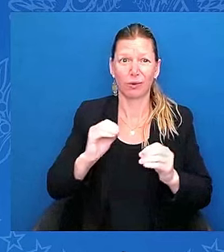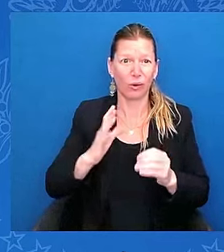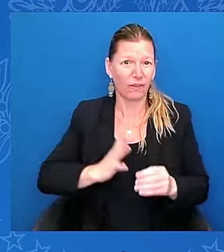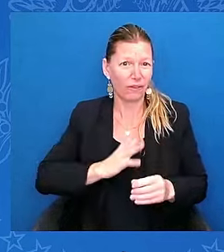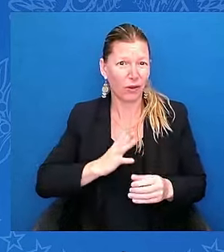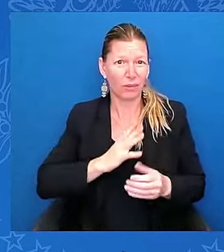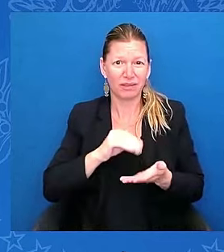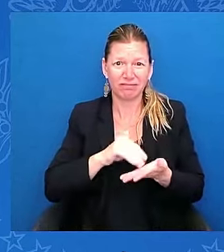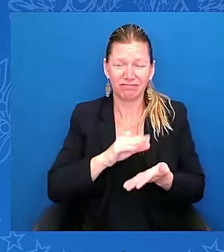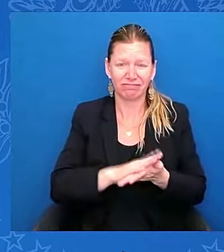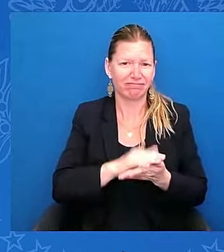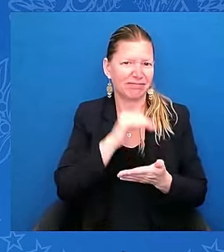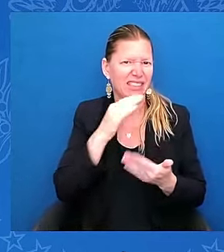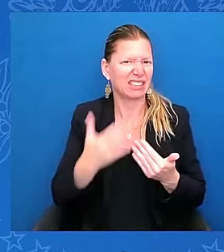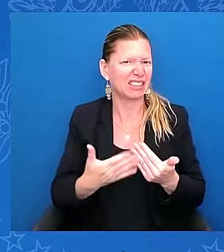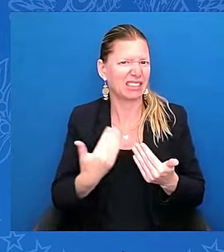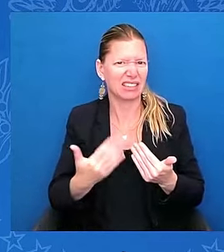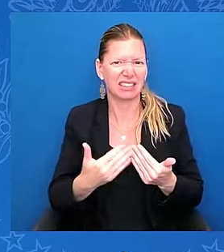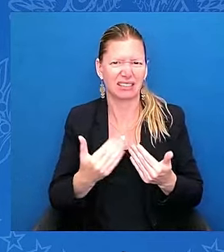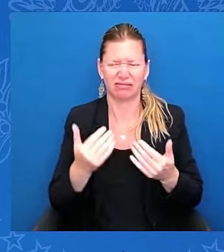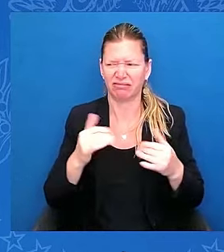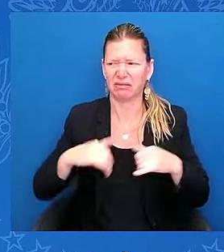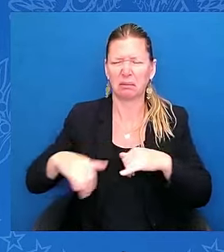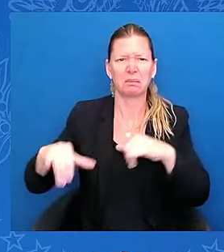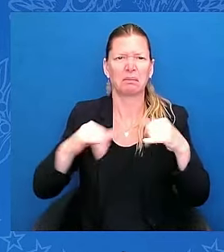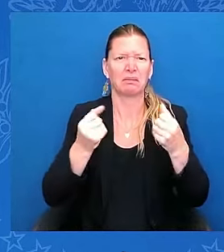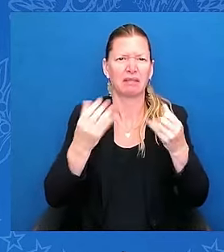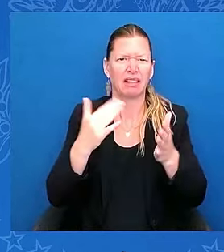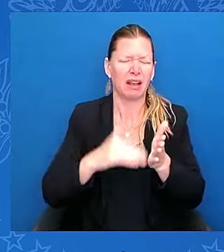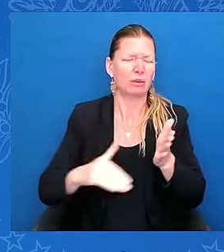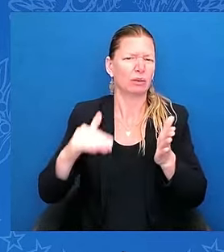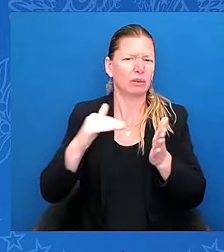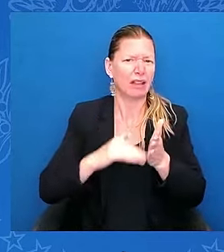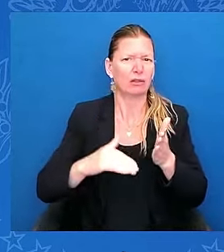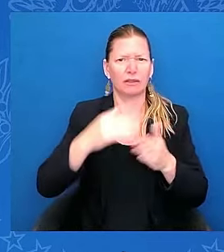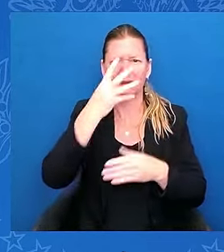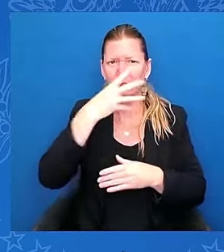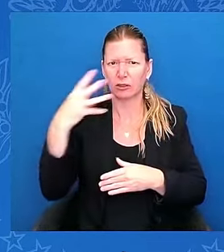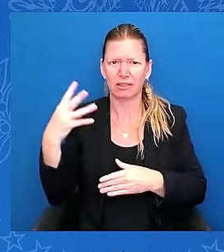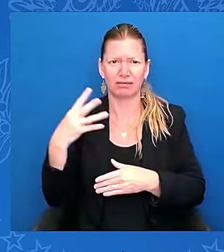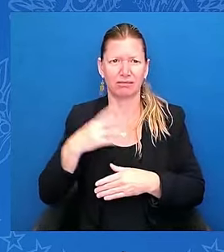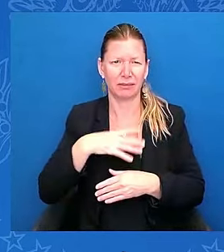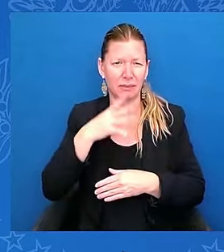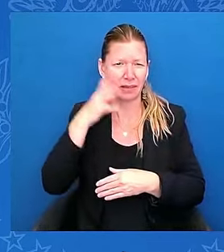my parents endured hard labor in order to provide for the family.